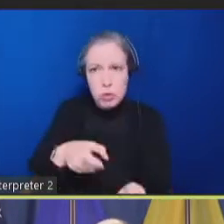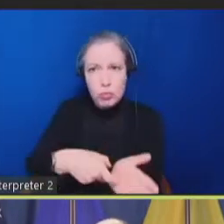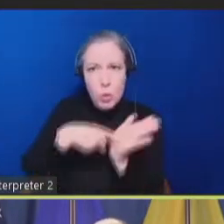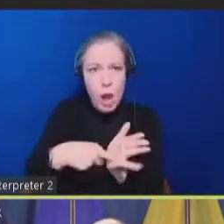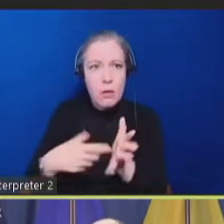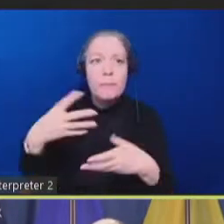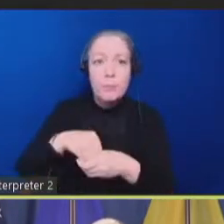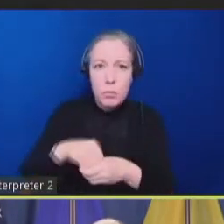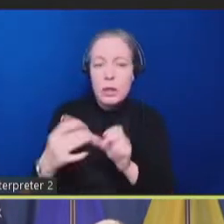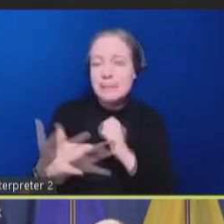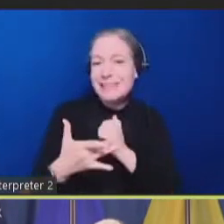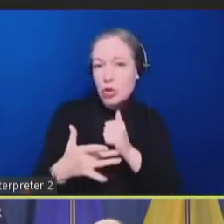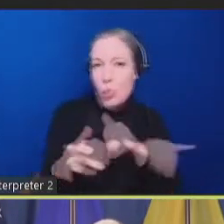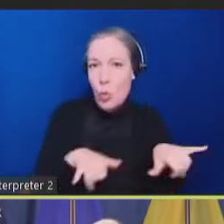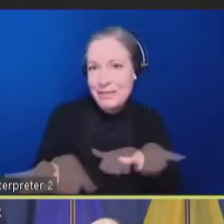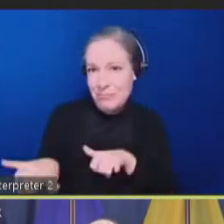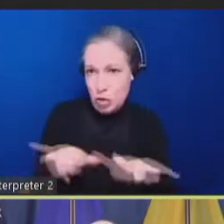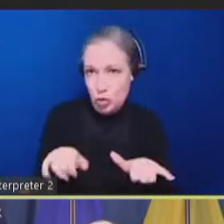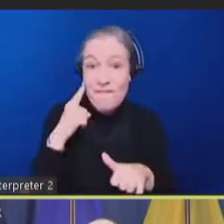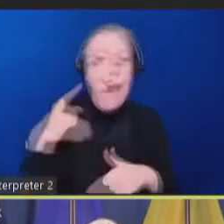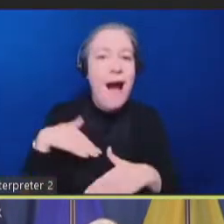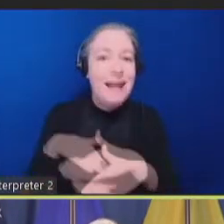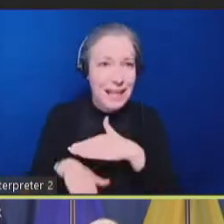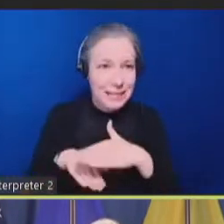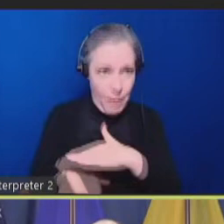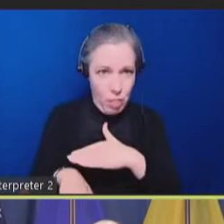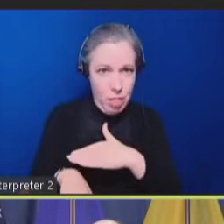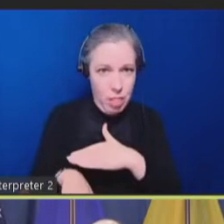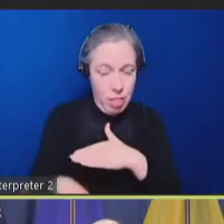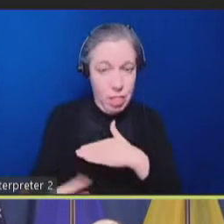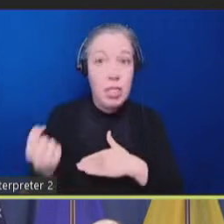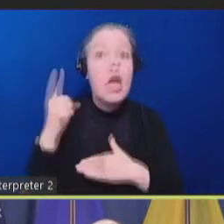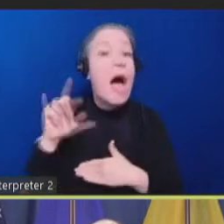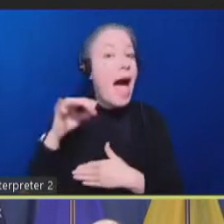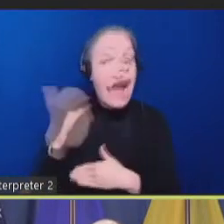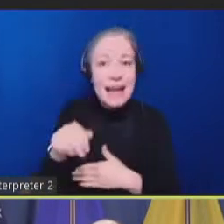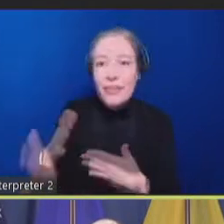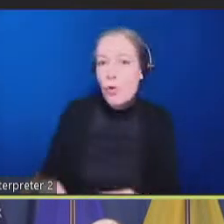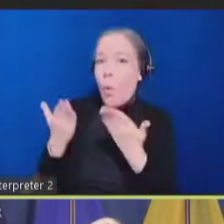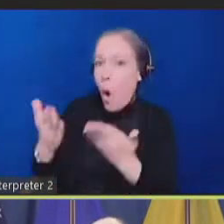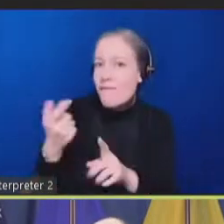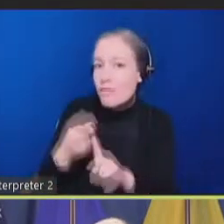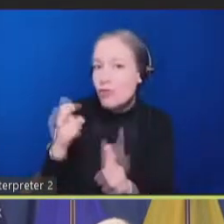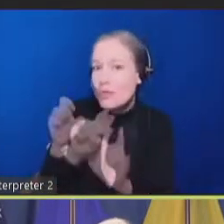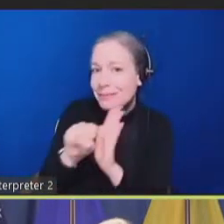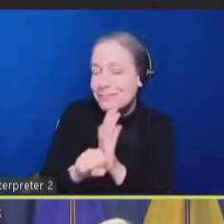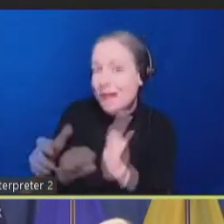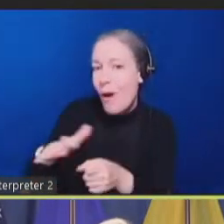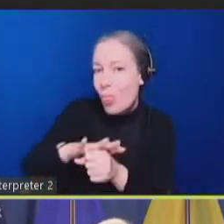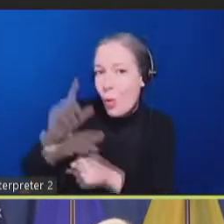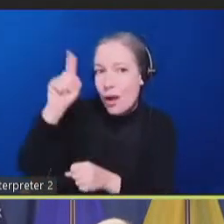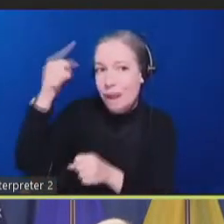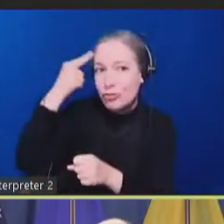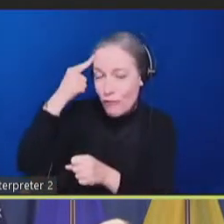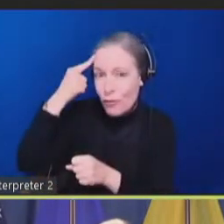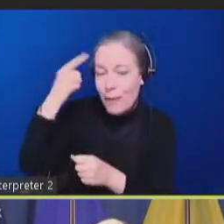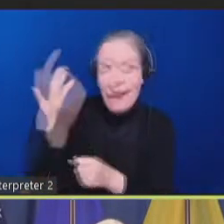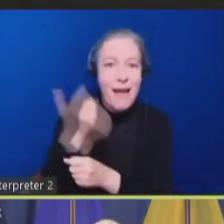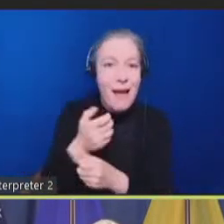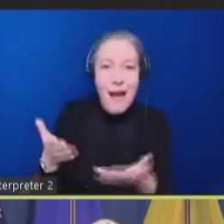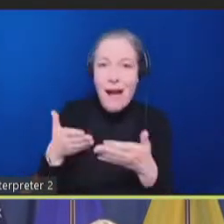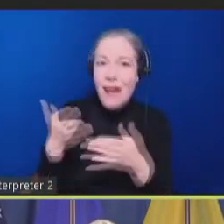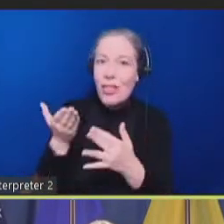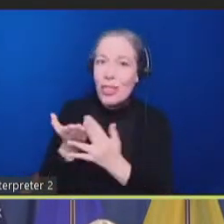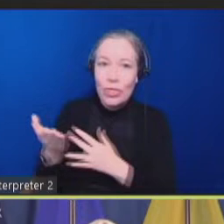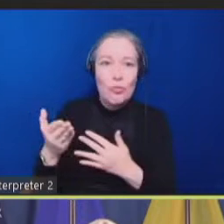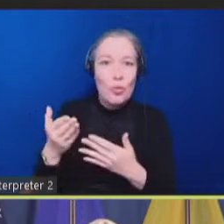programs and activities offered by states and local government entities to the public through web and mobile apps. This would have